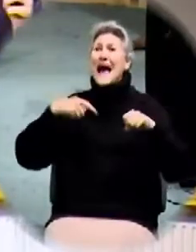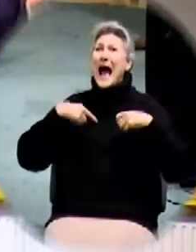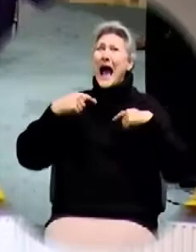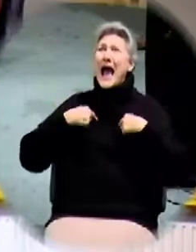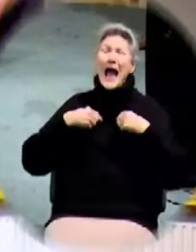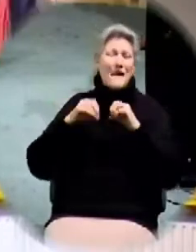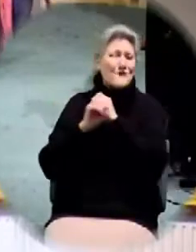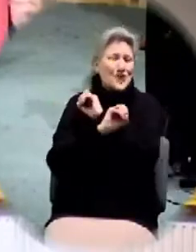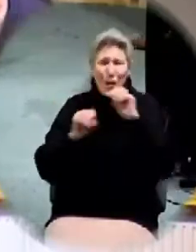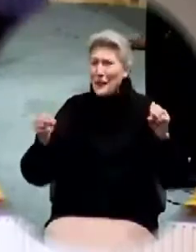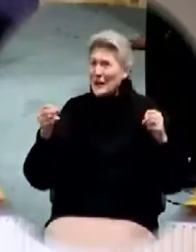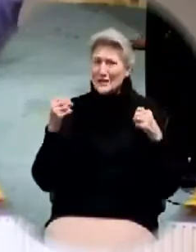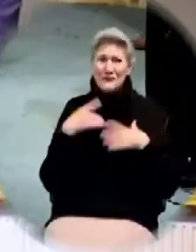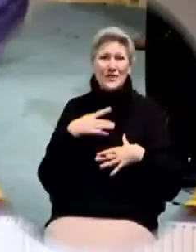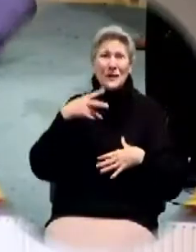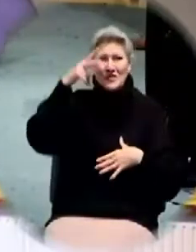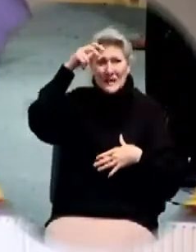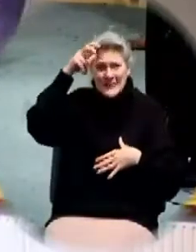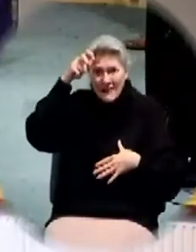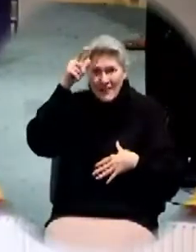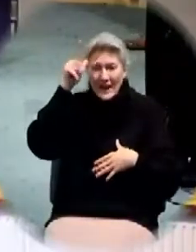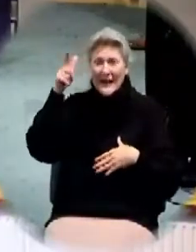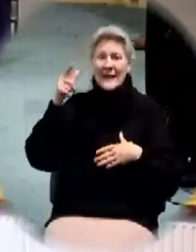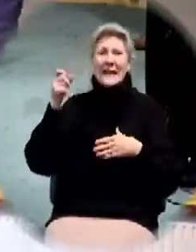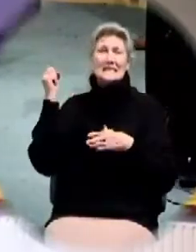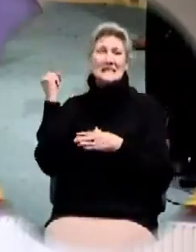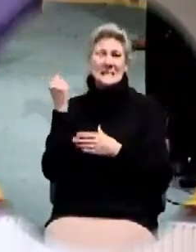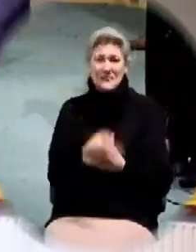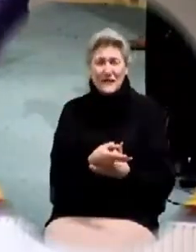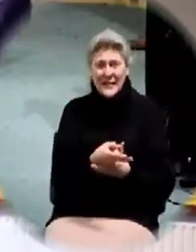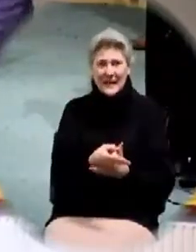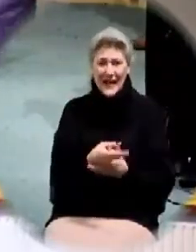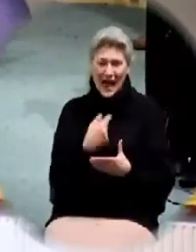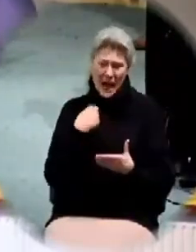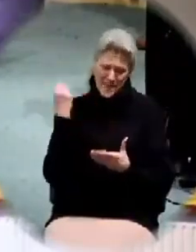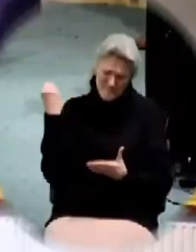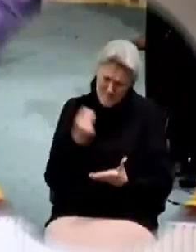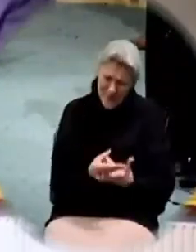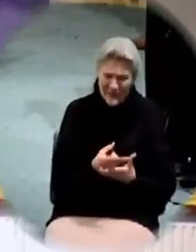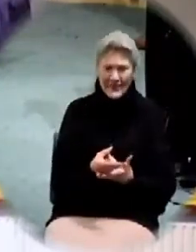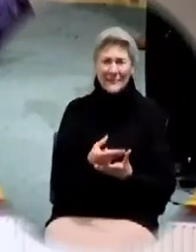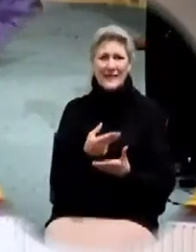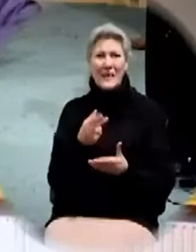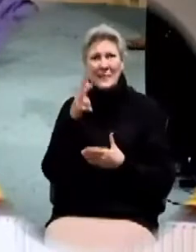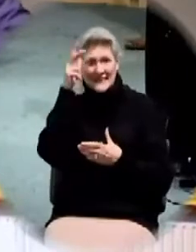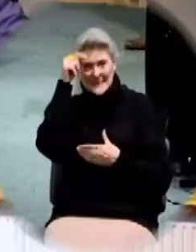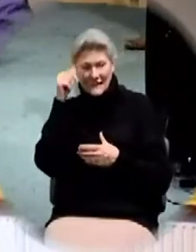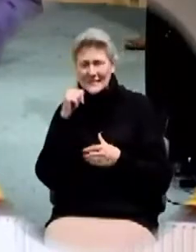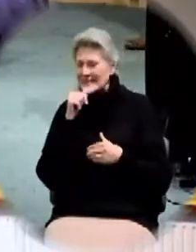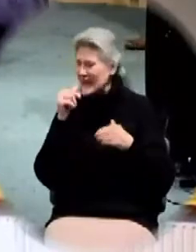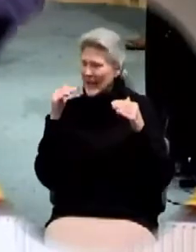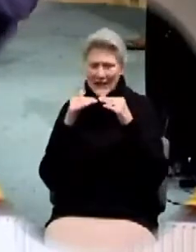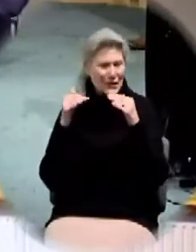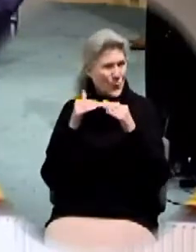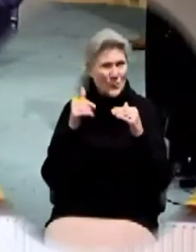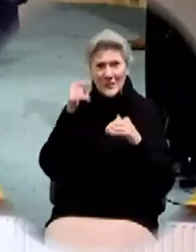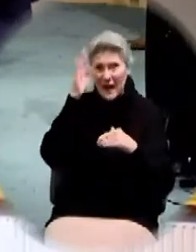have nothing to fear of him he is defeated he is defeated he is not God's equal